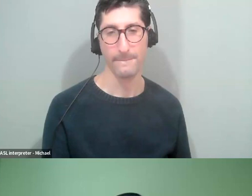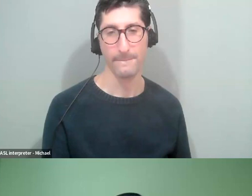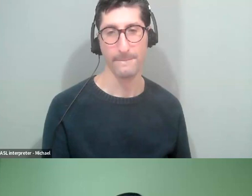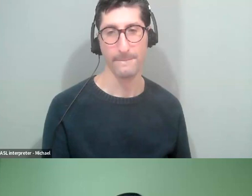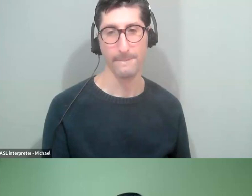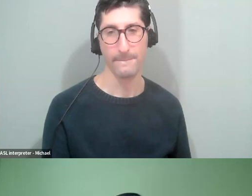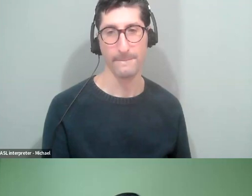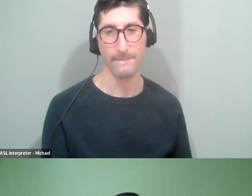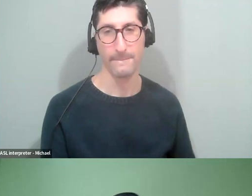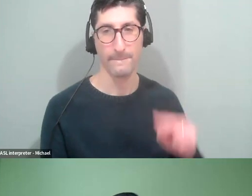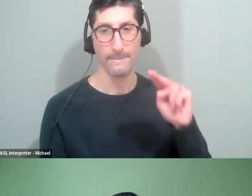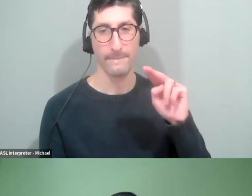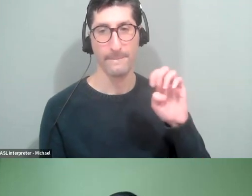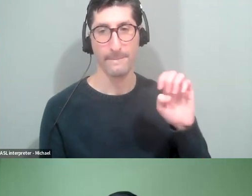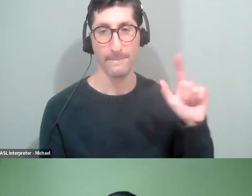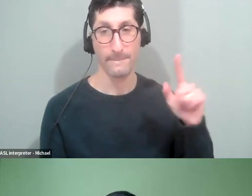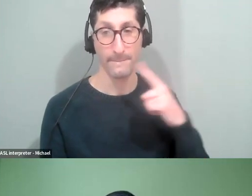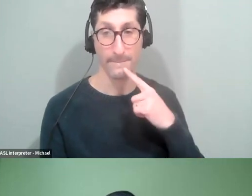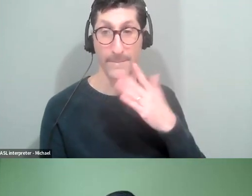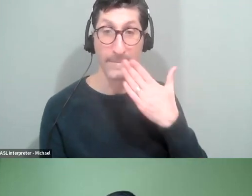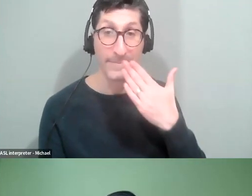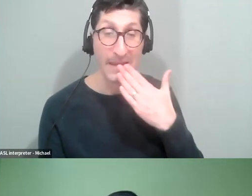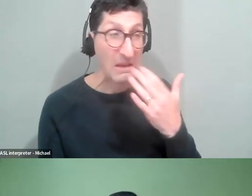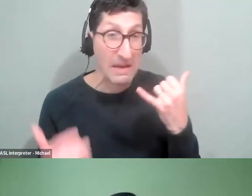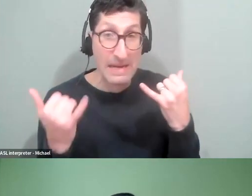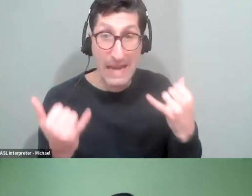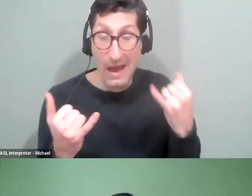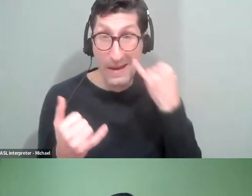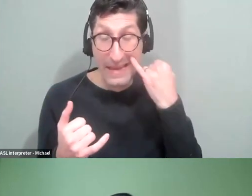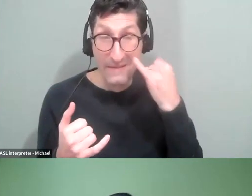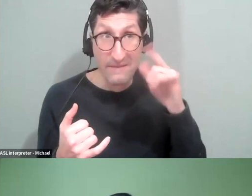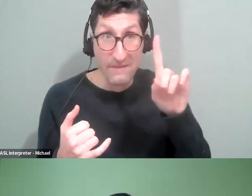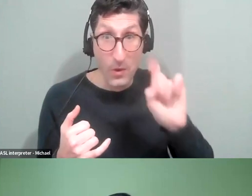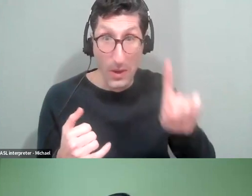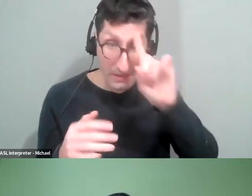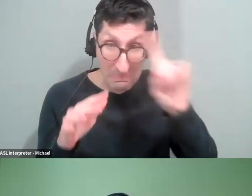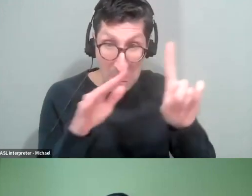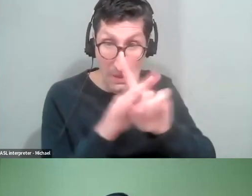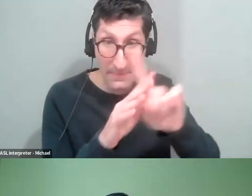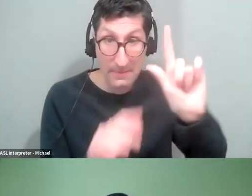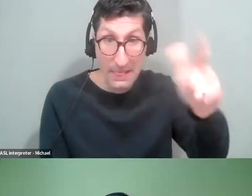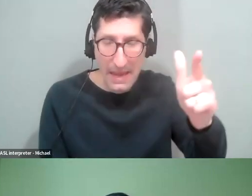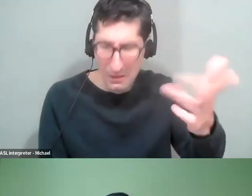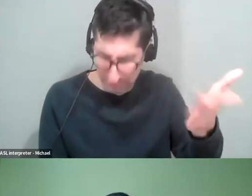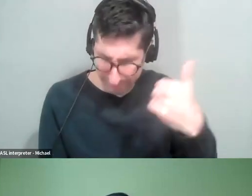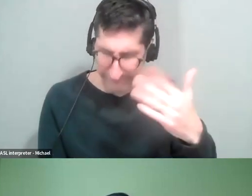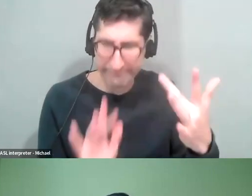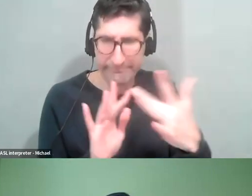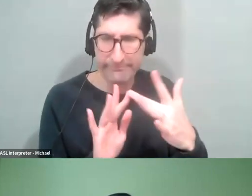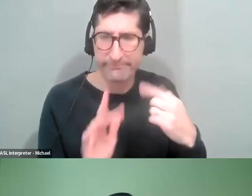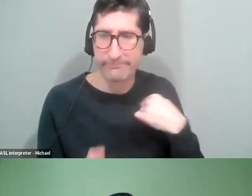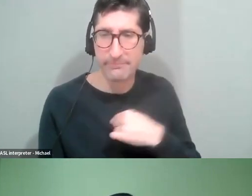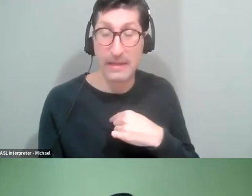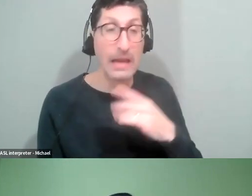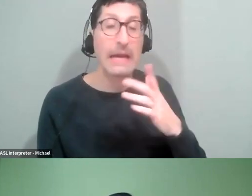Well, thank you, I think we would all welcome questions if people think of them later. I know that sometimes when I'm watching a program,